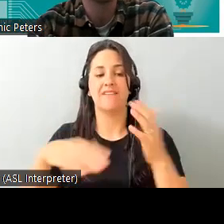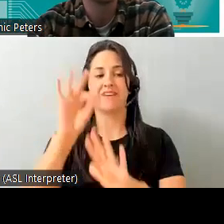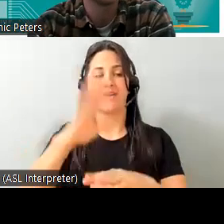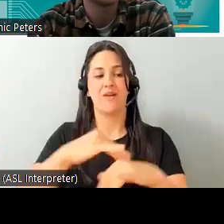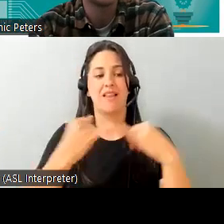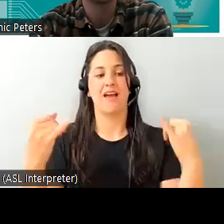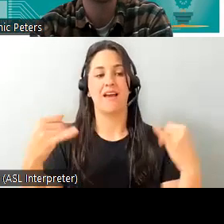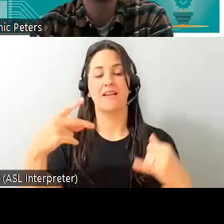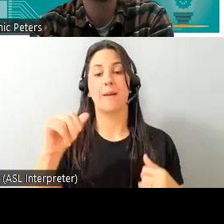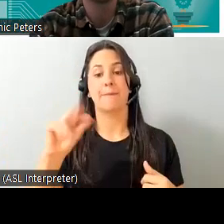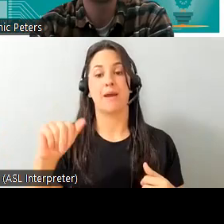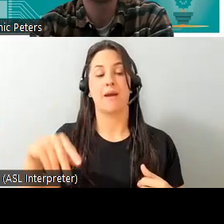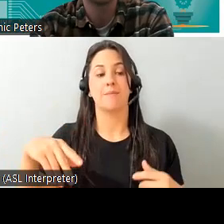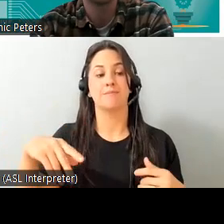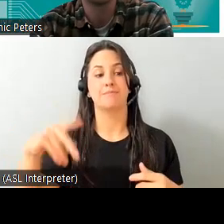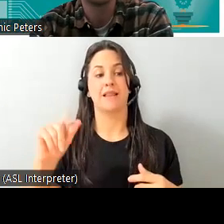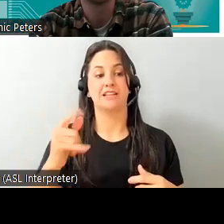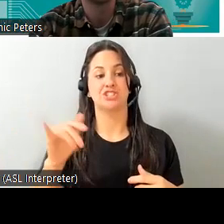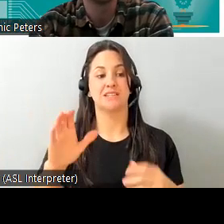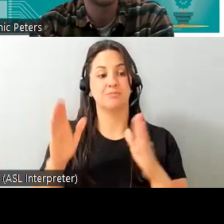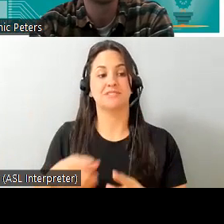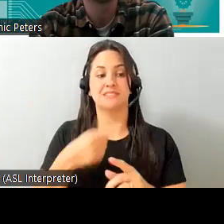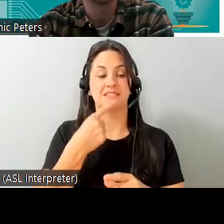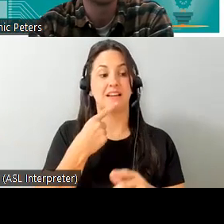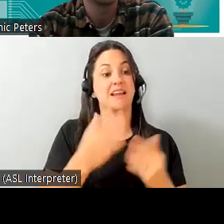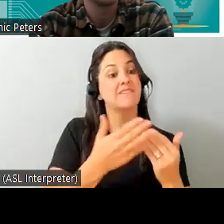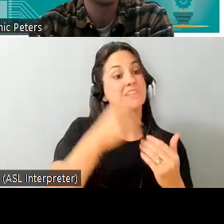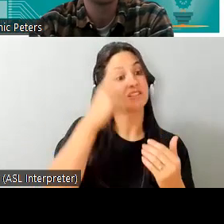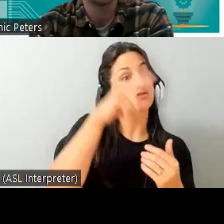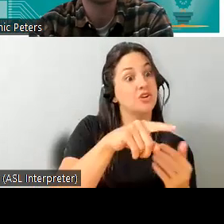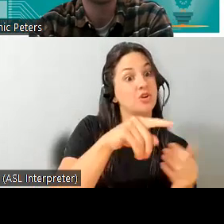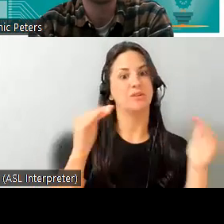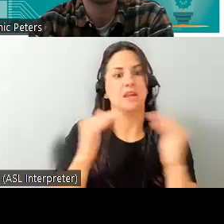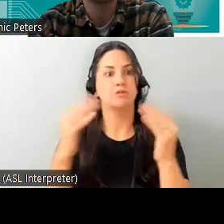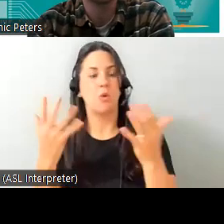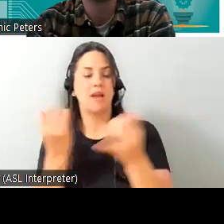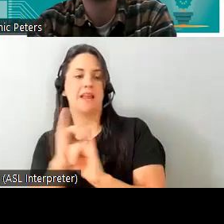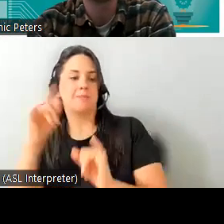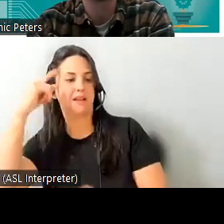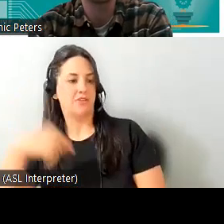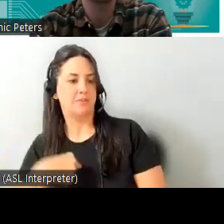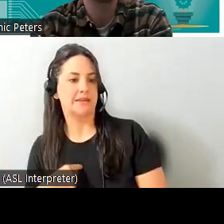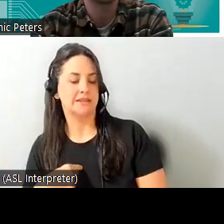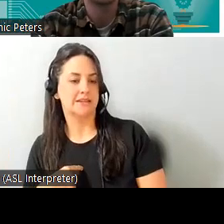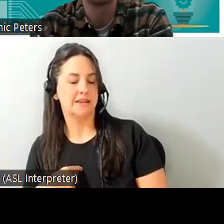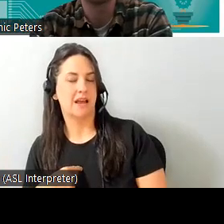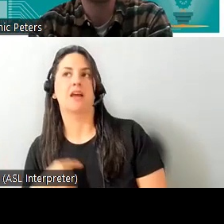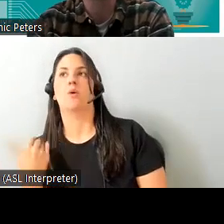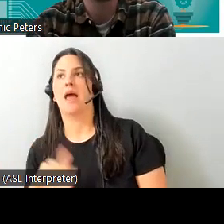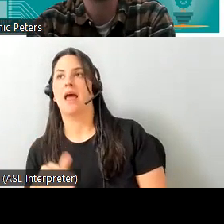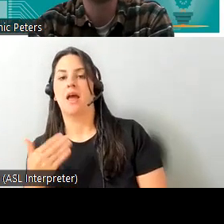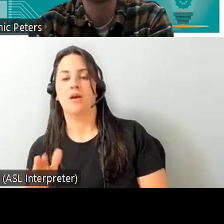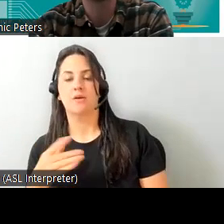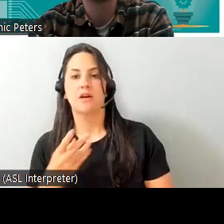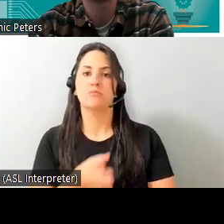a paraplegic that says convenience for you is independence for me right so if we take that and we consider the previous example of just